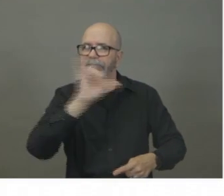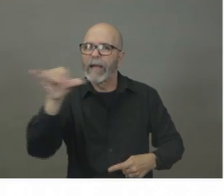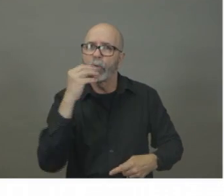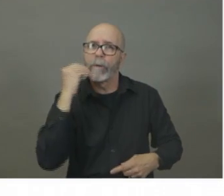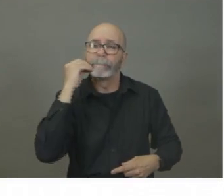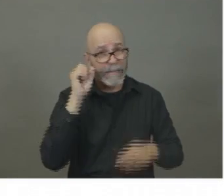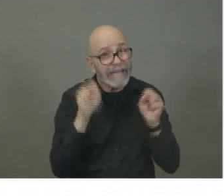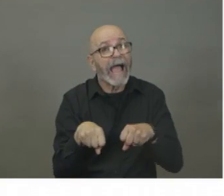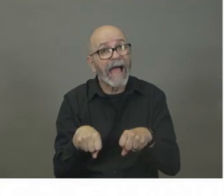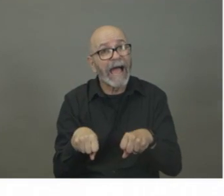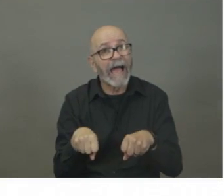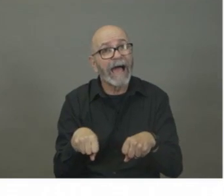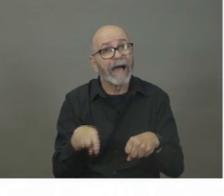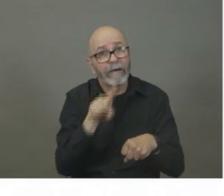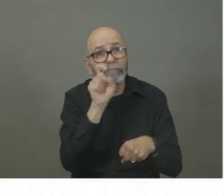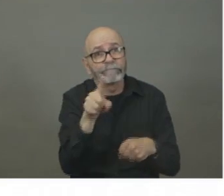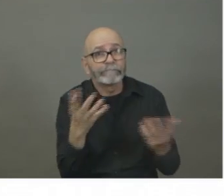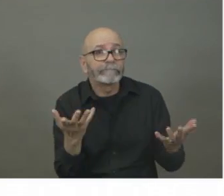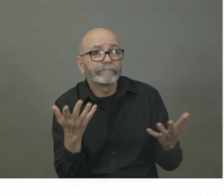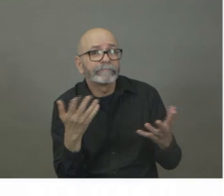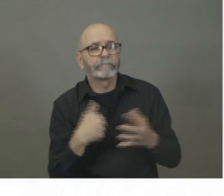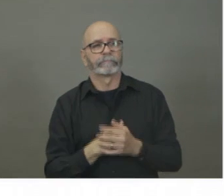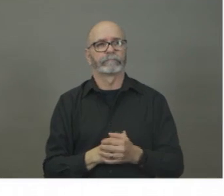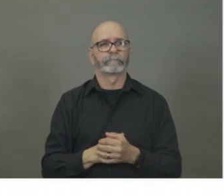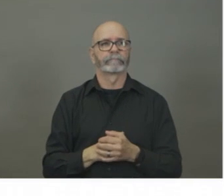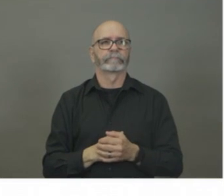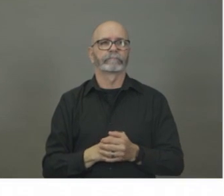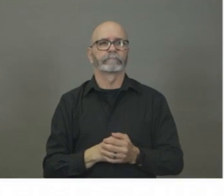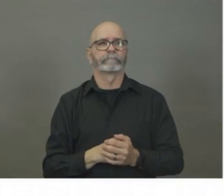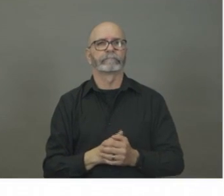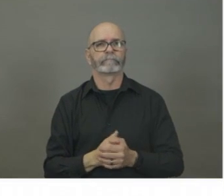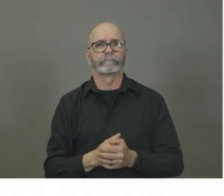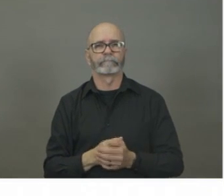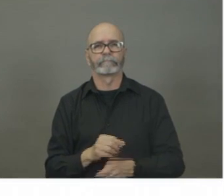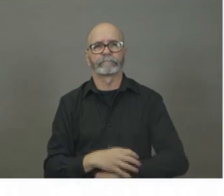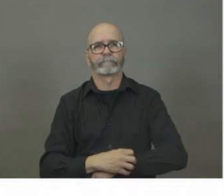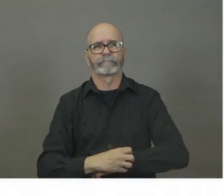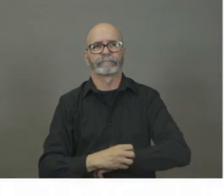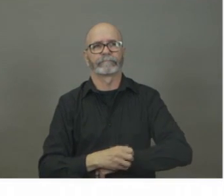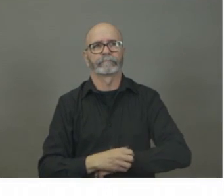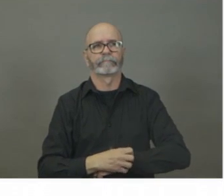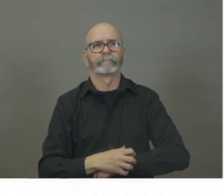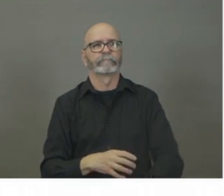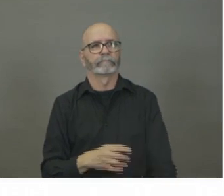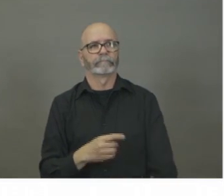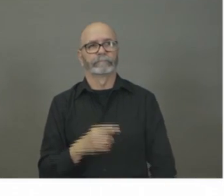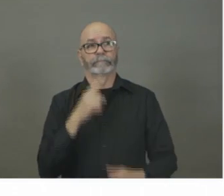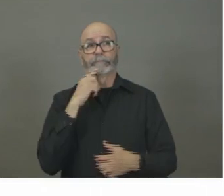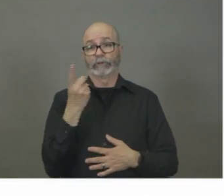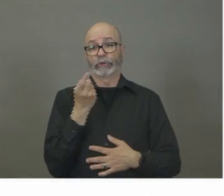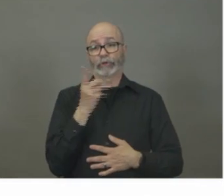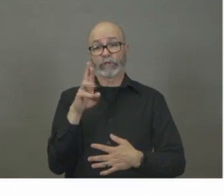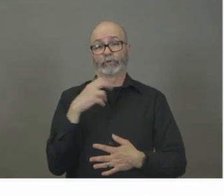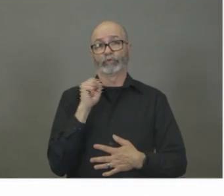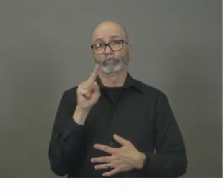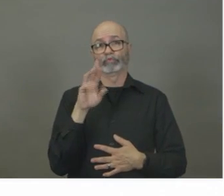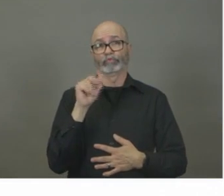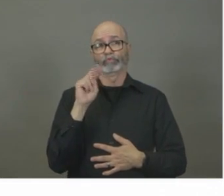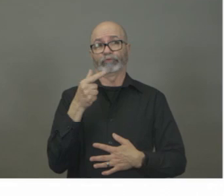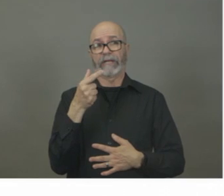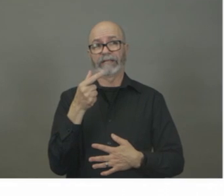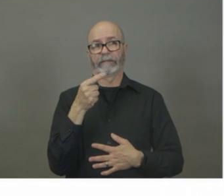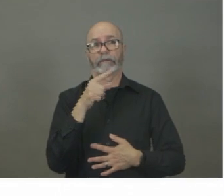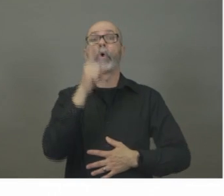is there, uh, any, anybody who's, to whom it can be reported? Yeah, so it's Dr. Strang. We actually, travelers returning from